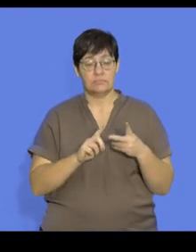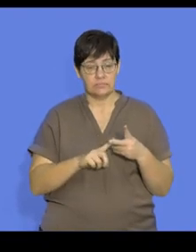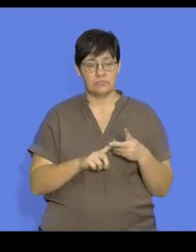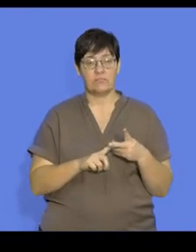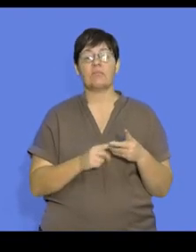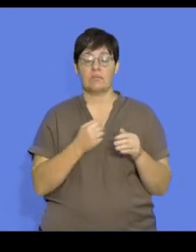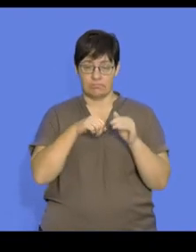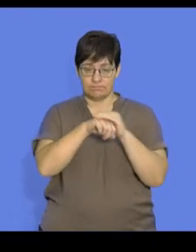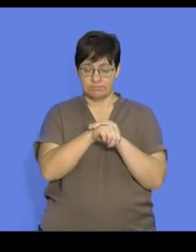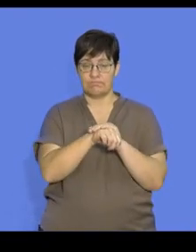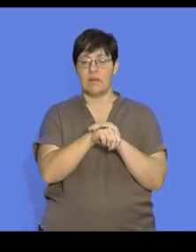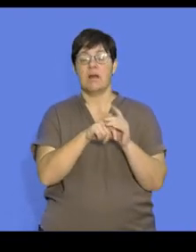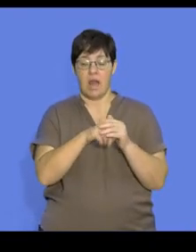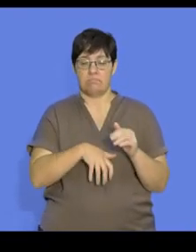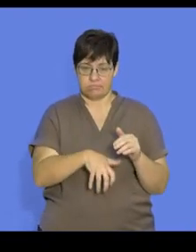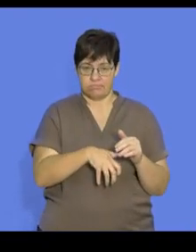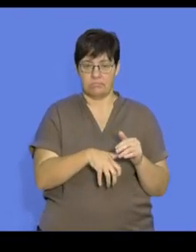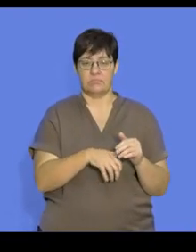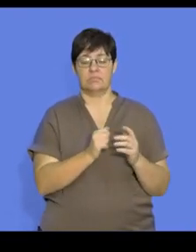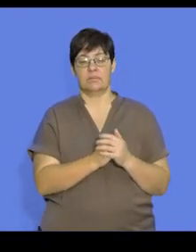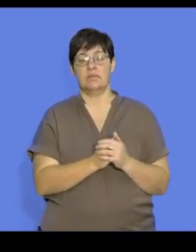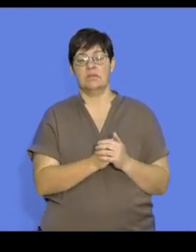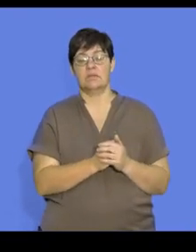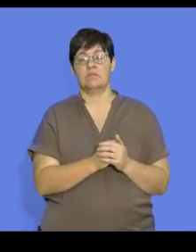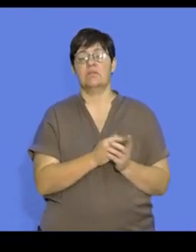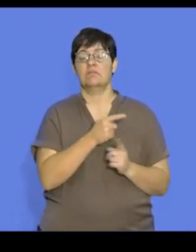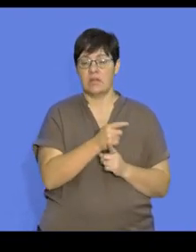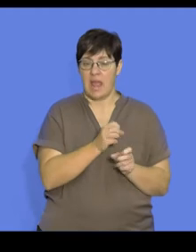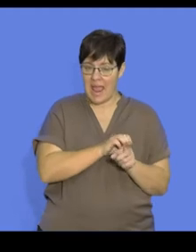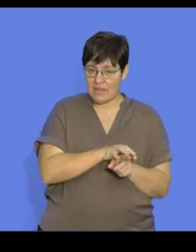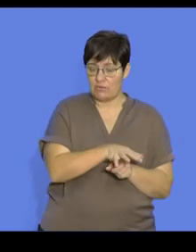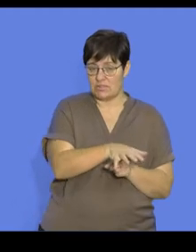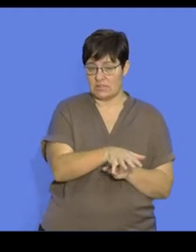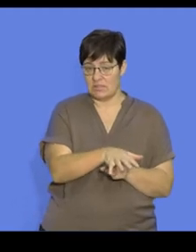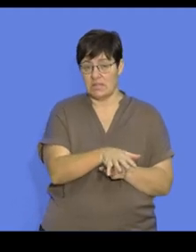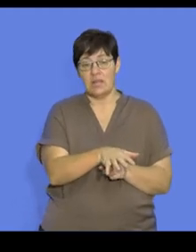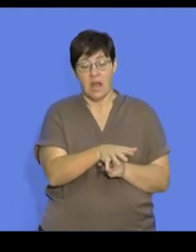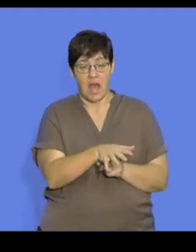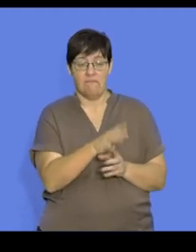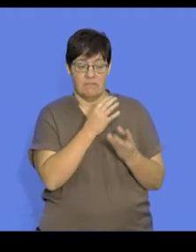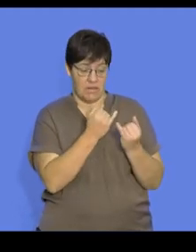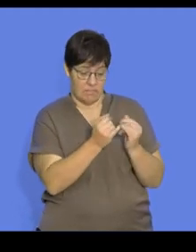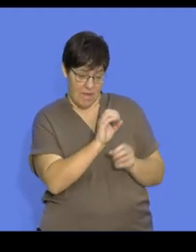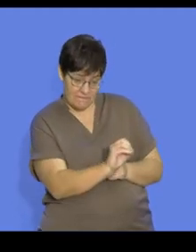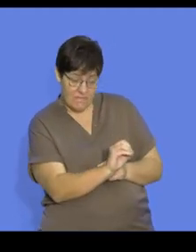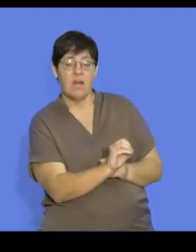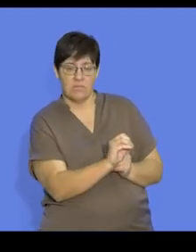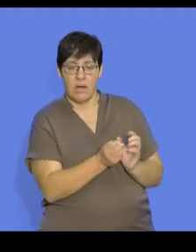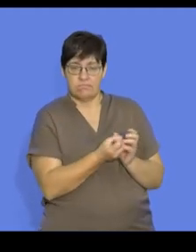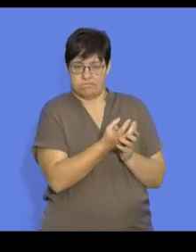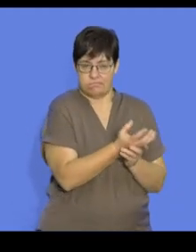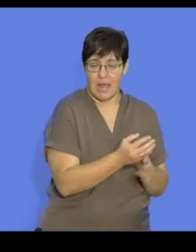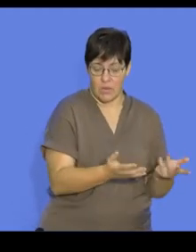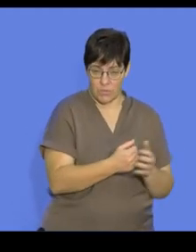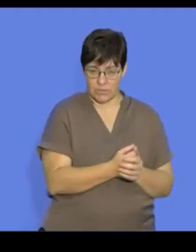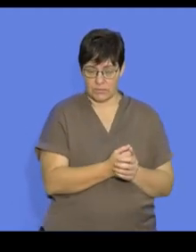is important. Where it occurs and how it occurs also influences the success of reproduction. Where